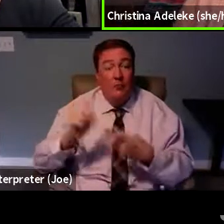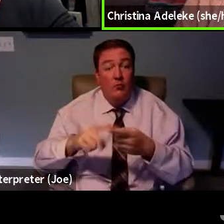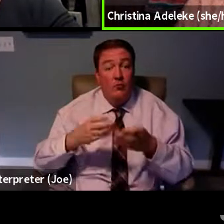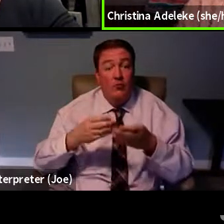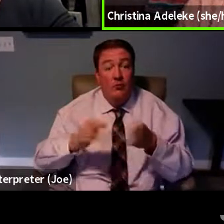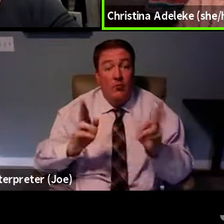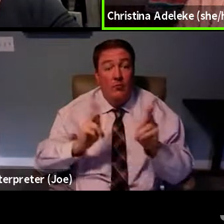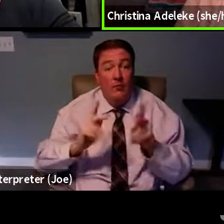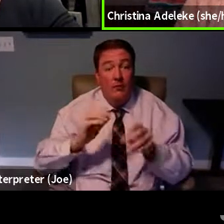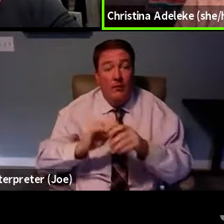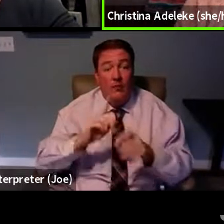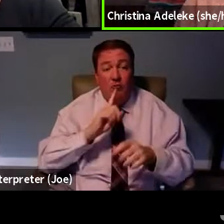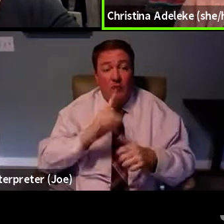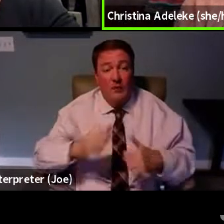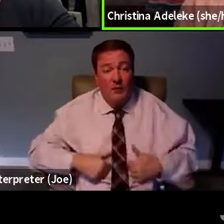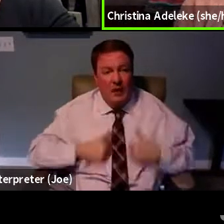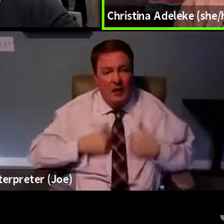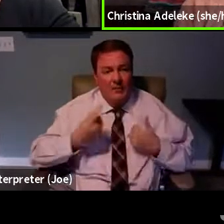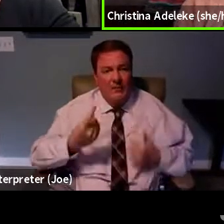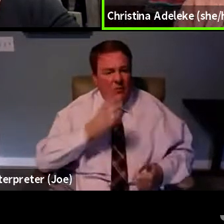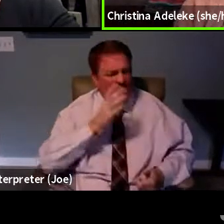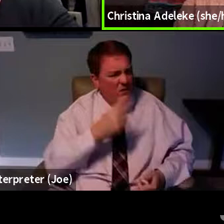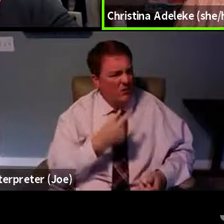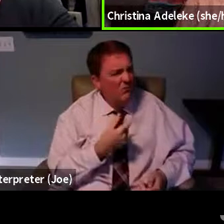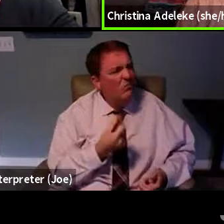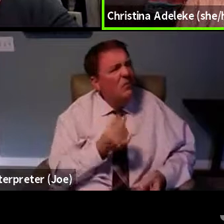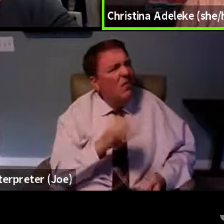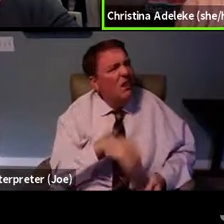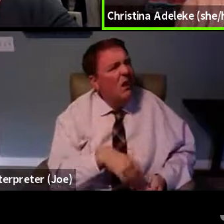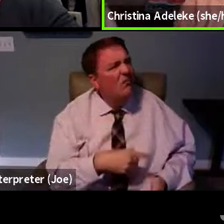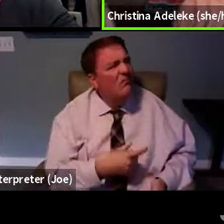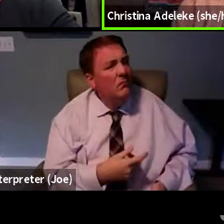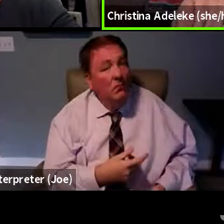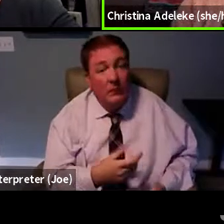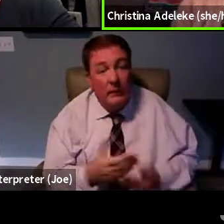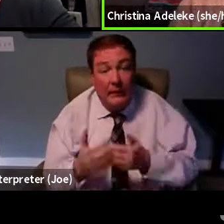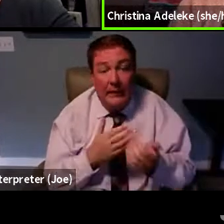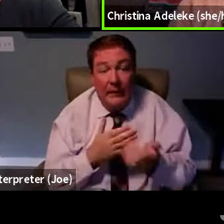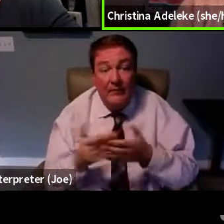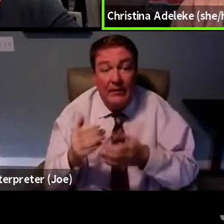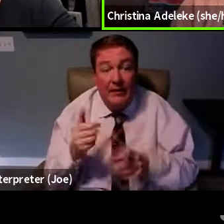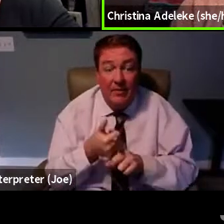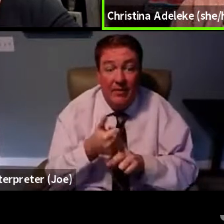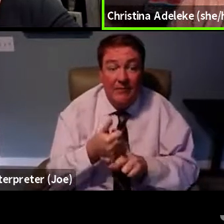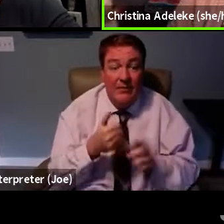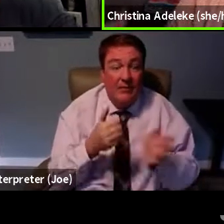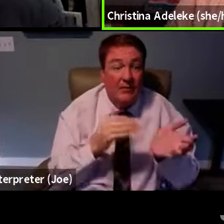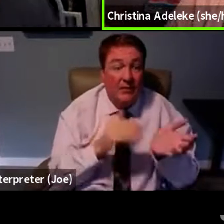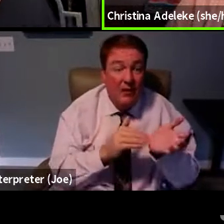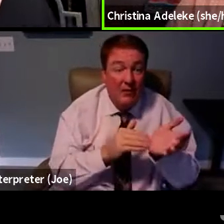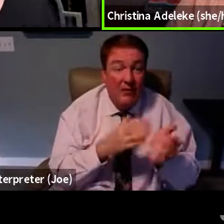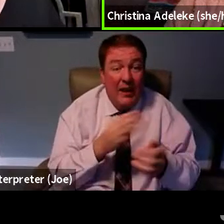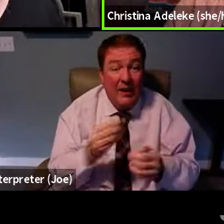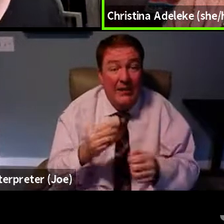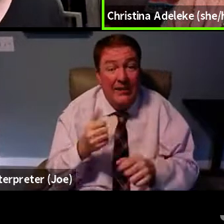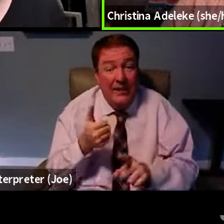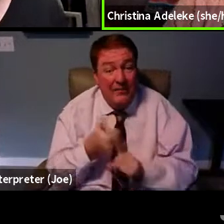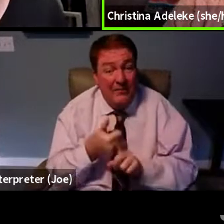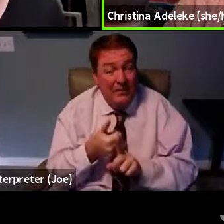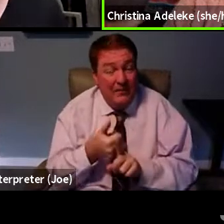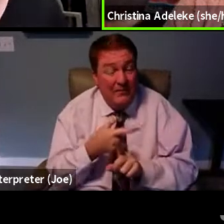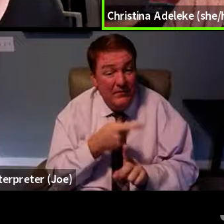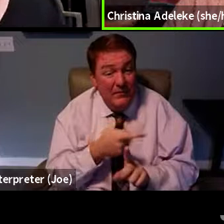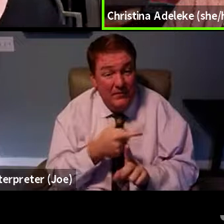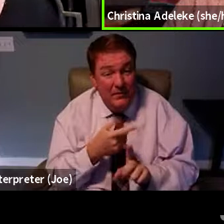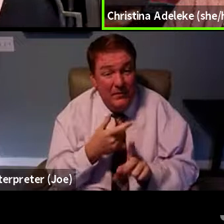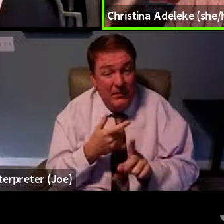your real life, you're going to find someone who's like, I don't know what that is, even if they're, you know, healthcare providers. And even if they do, they may